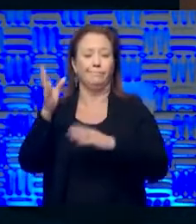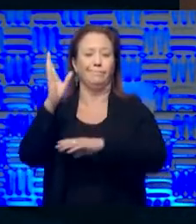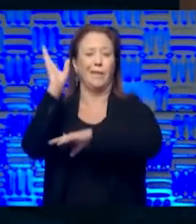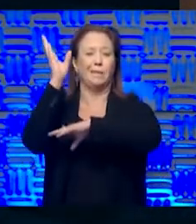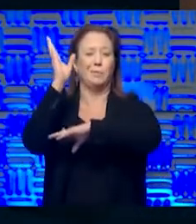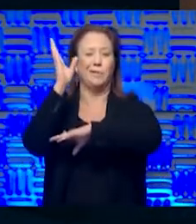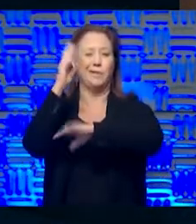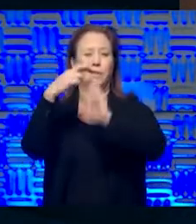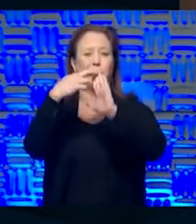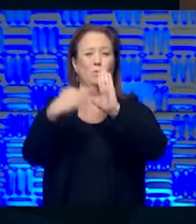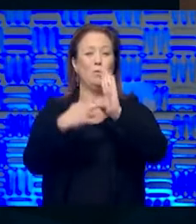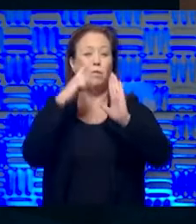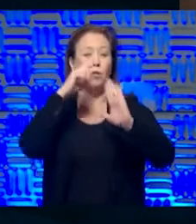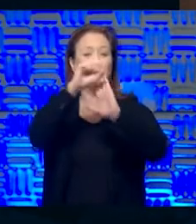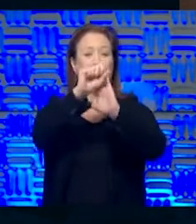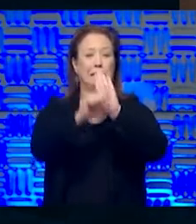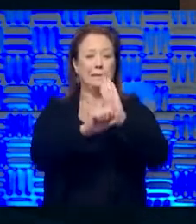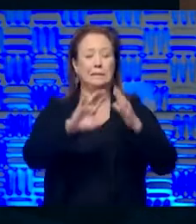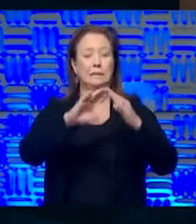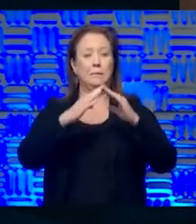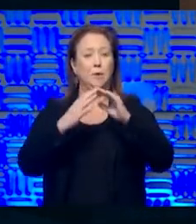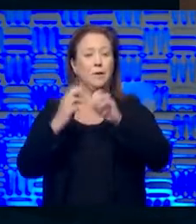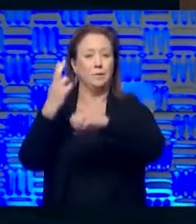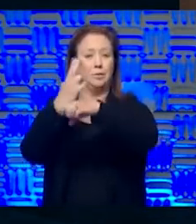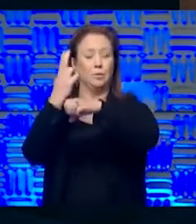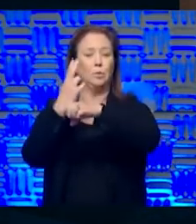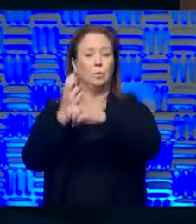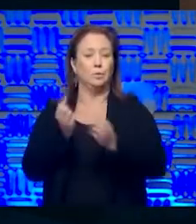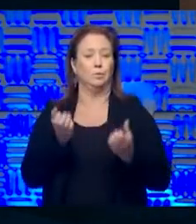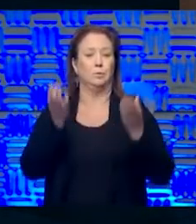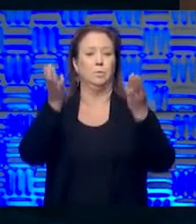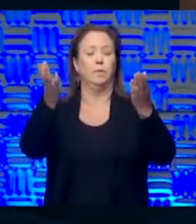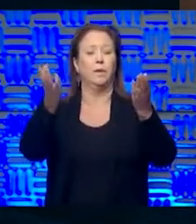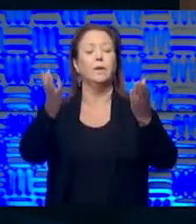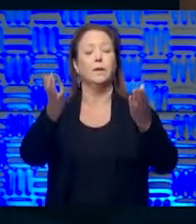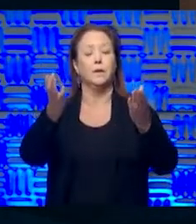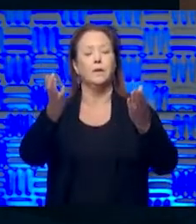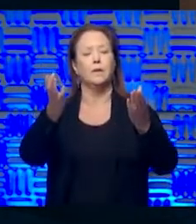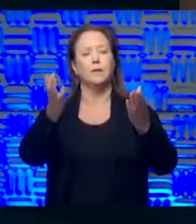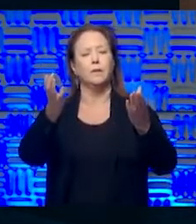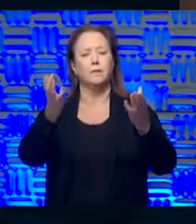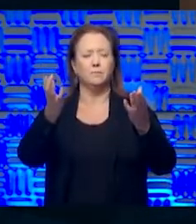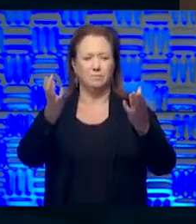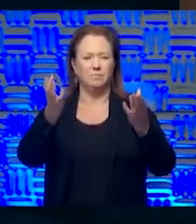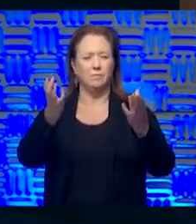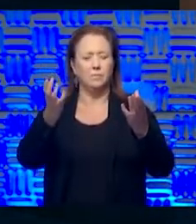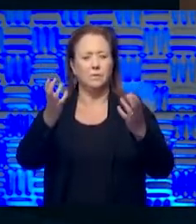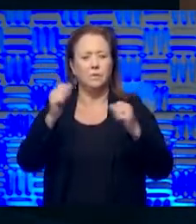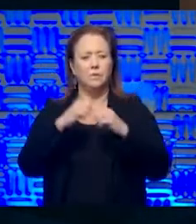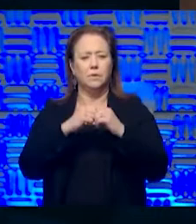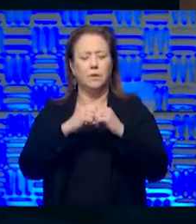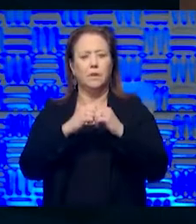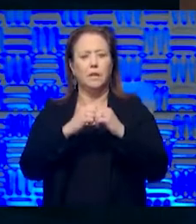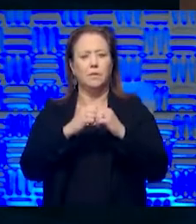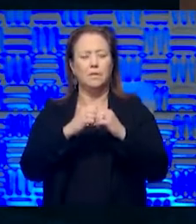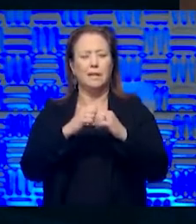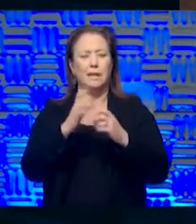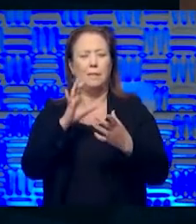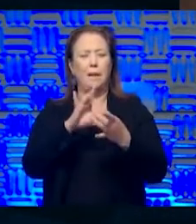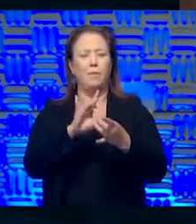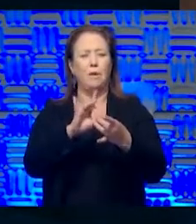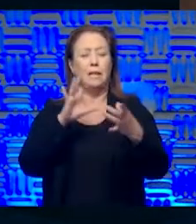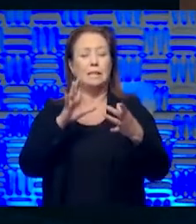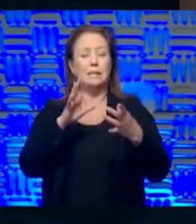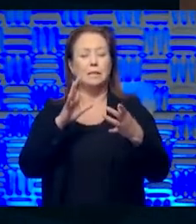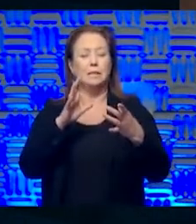guideline for states and communities to utilize. And there was a bit of that release last night, just